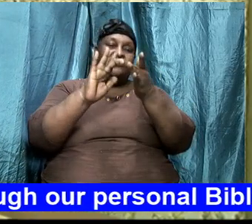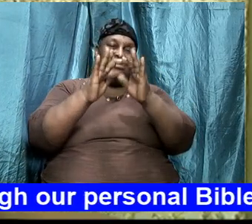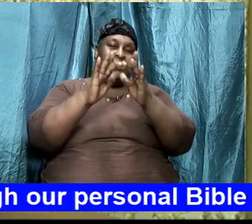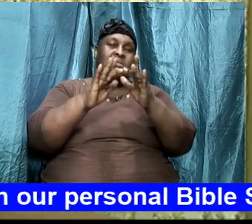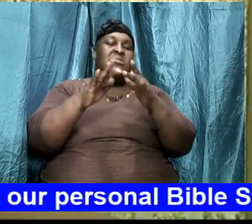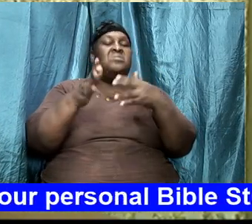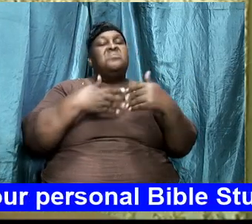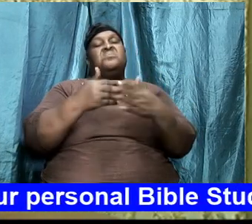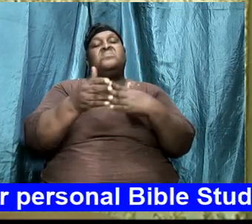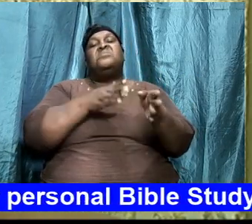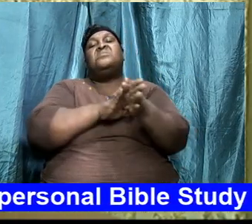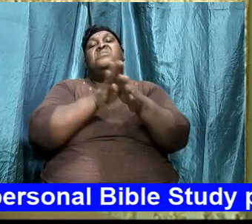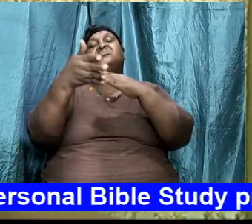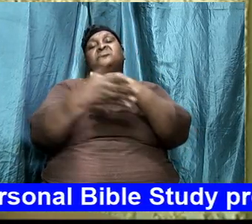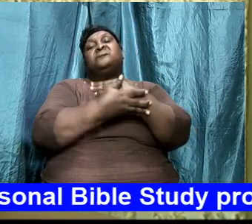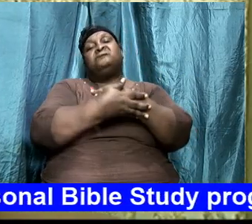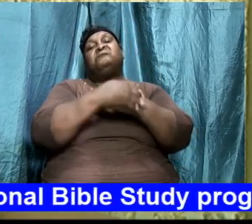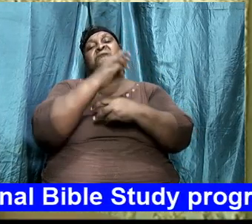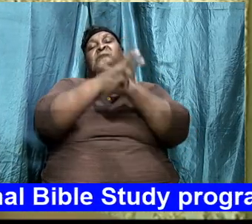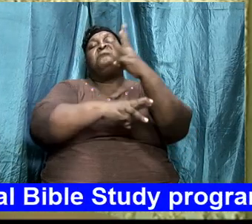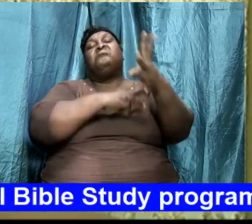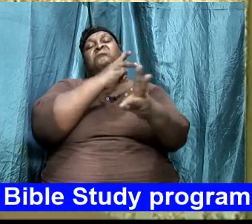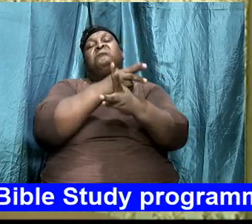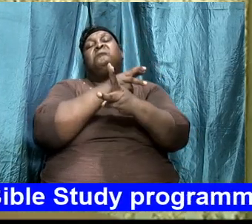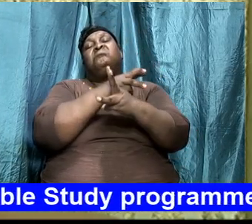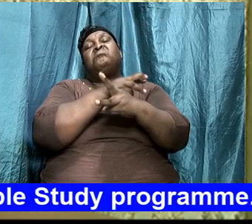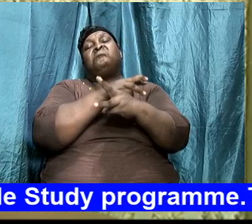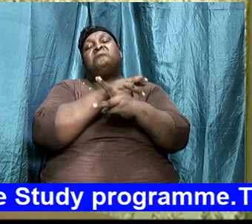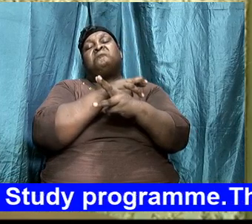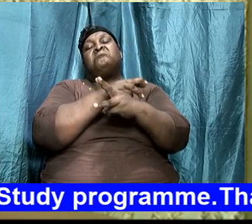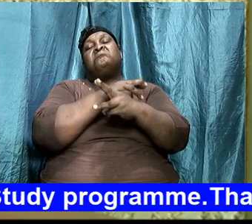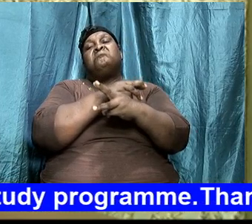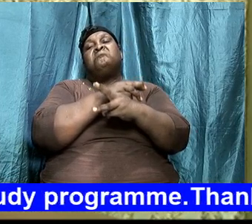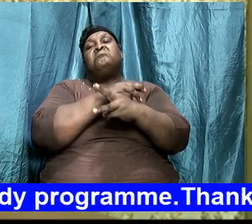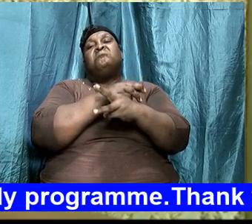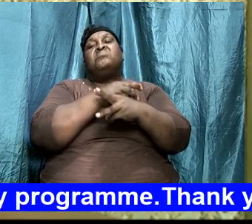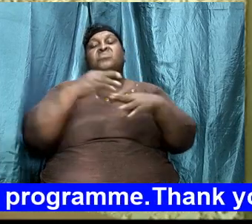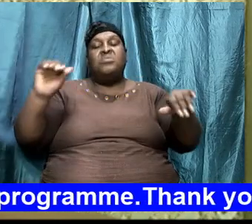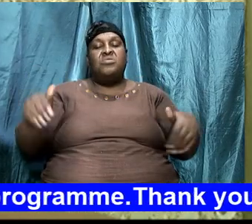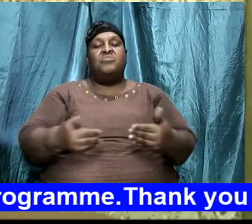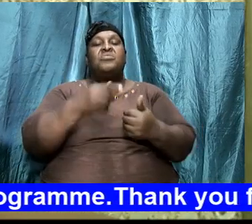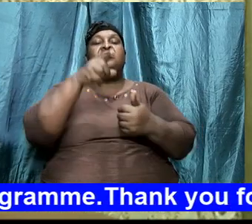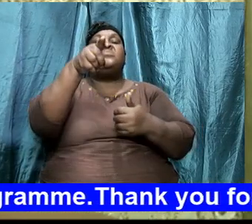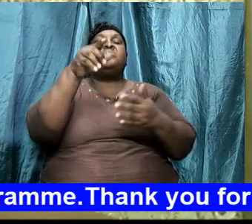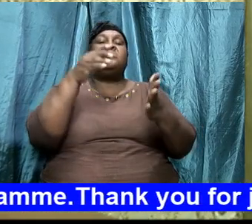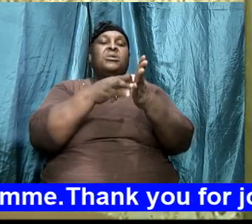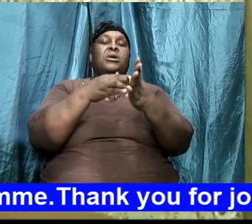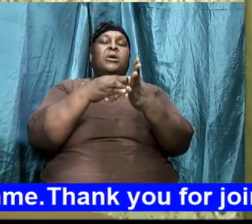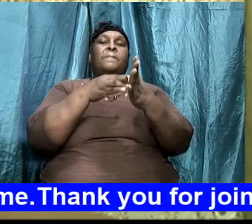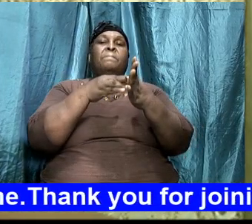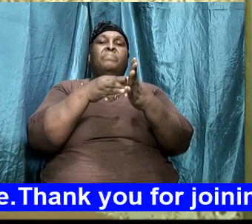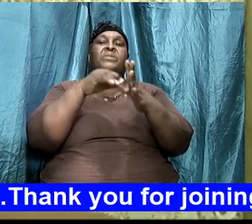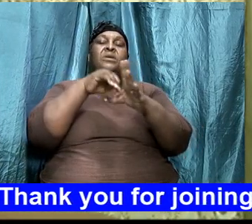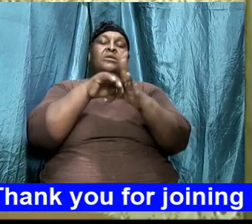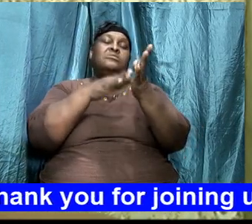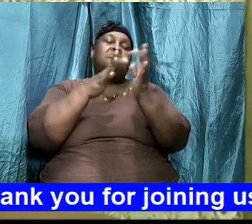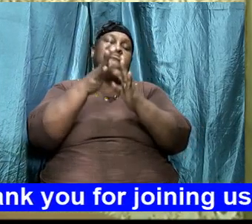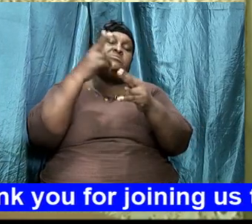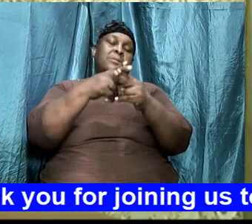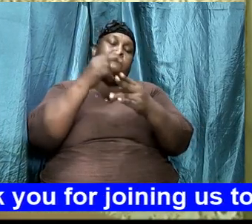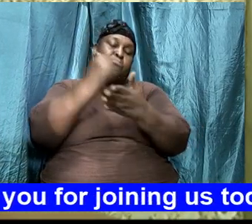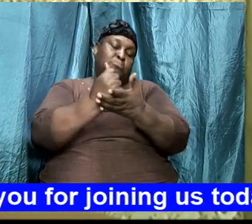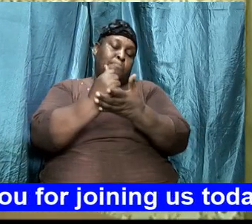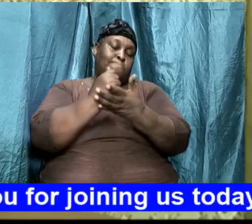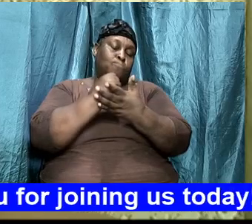Jamaica whether it's USA whether it's Canada we greet you tonight again in Jesus name